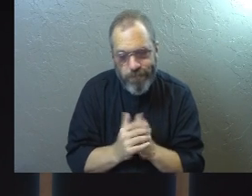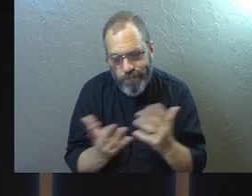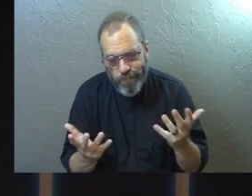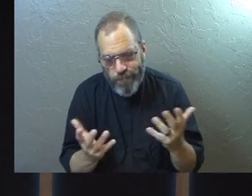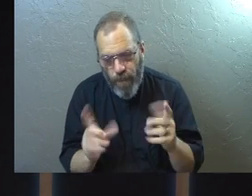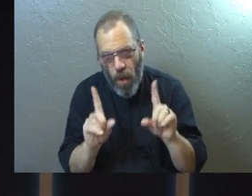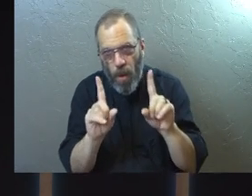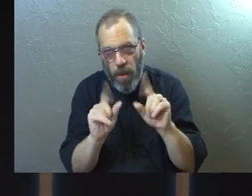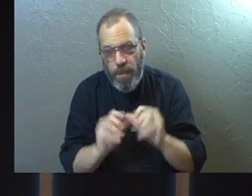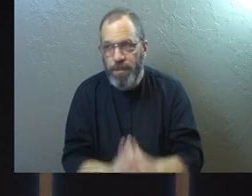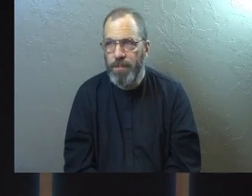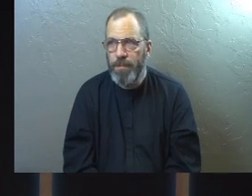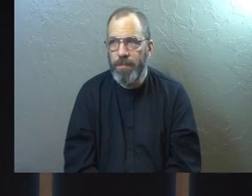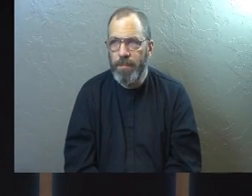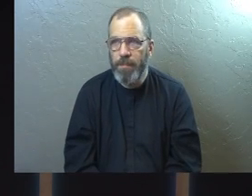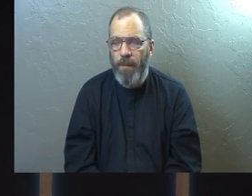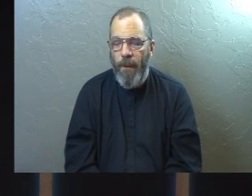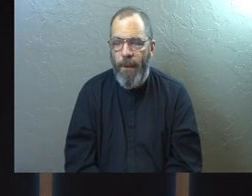I'll pause here real quick.